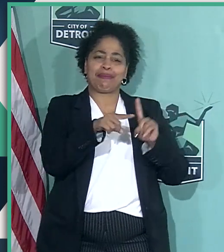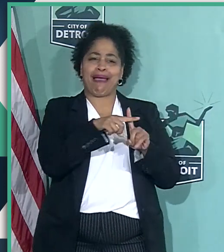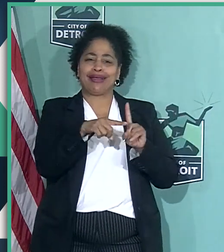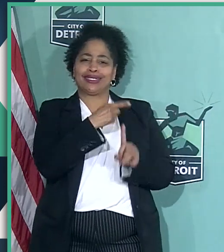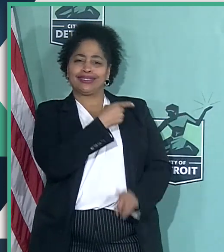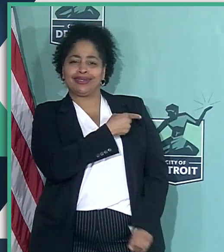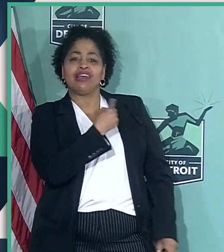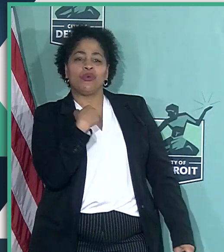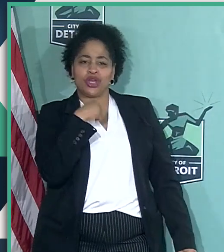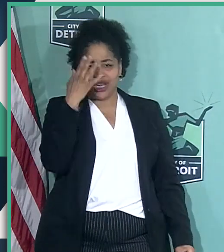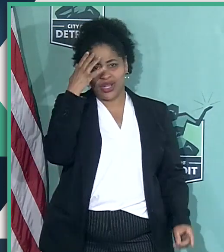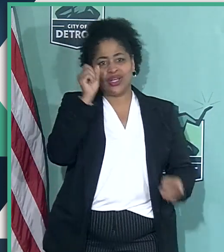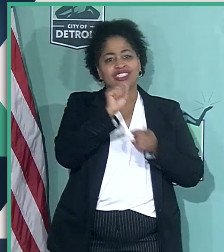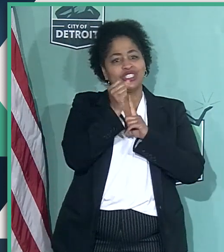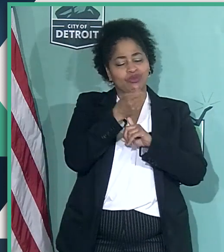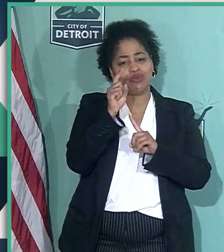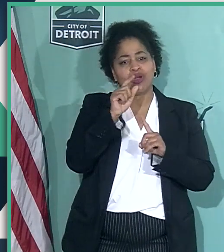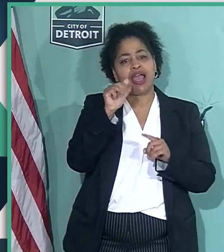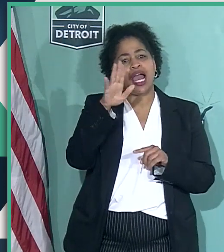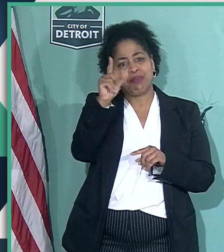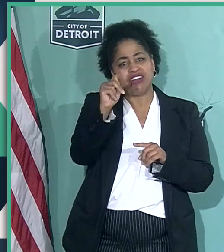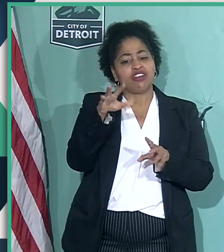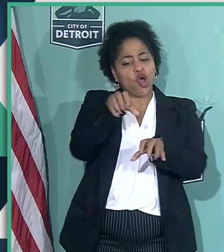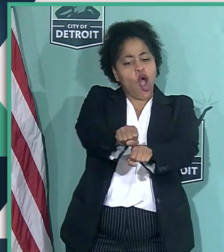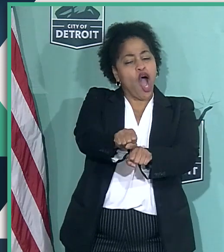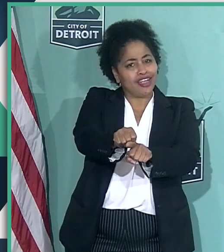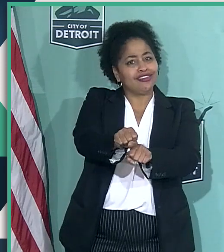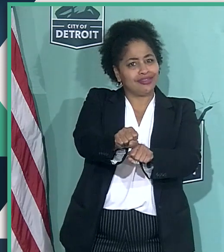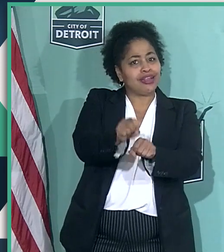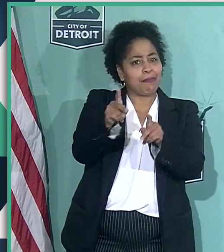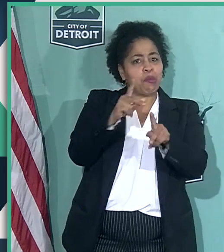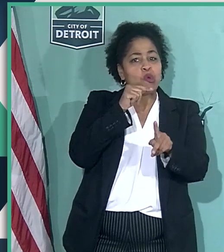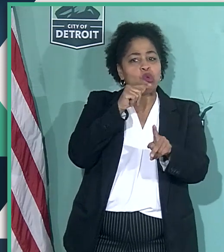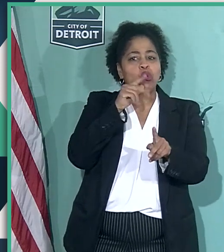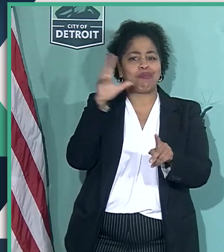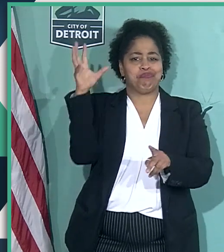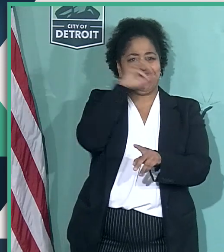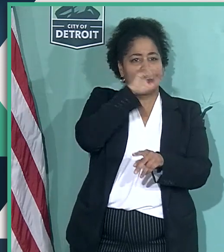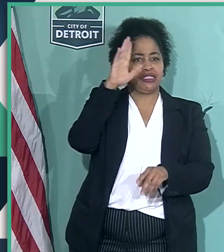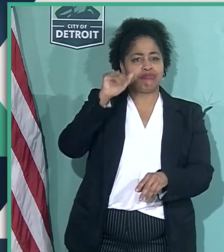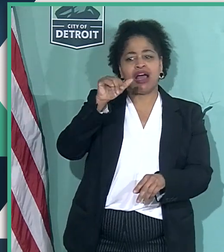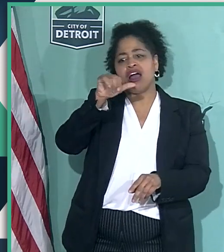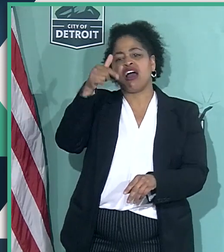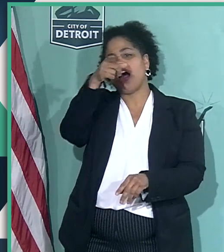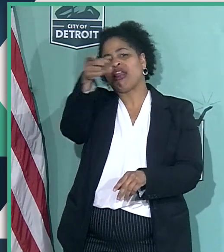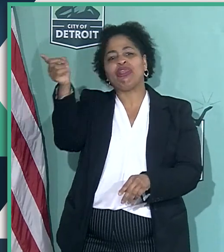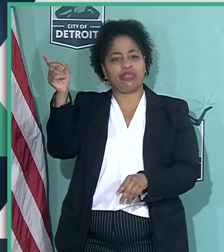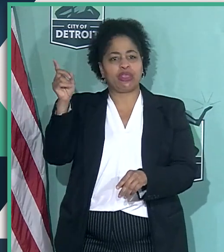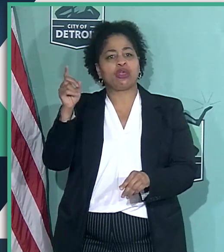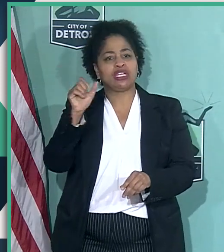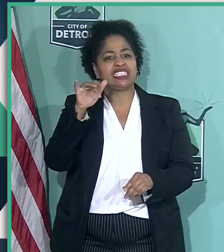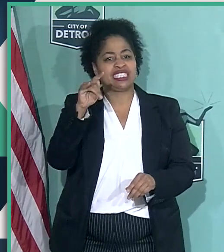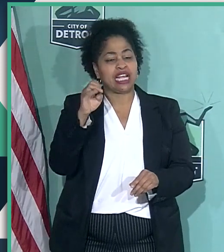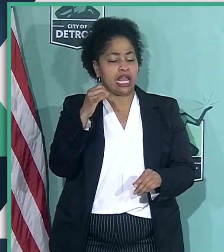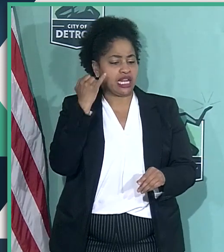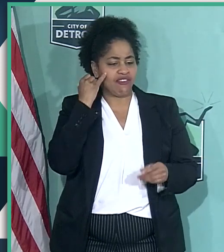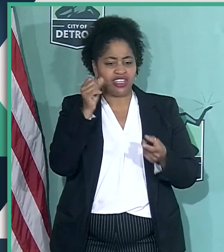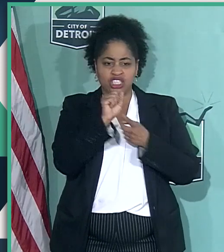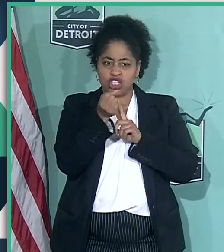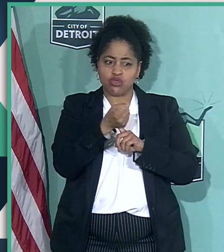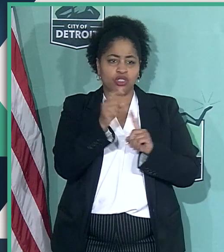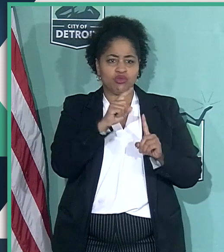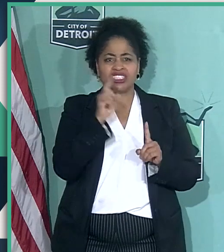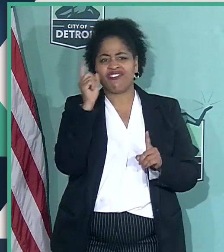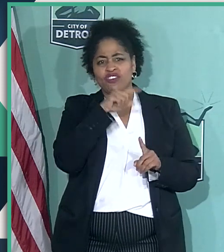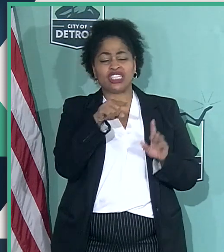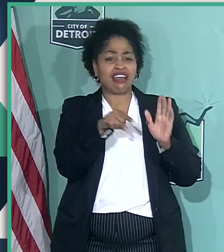we know of a case where Abbott caught ones that were missed by a pharmacy site. If there's an individual instance where there was a false